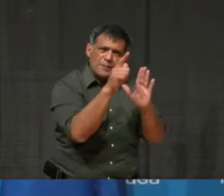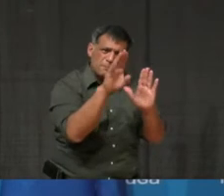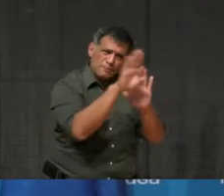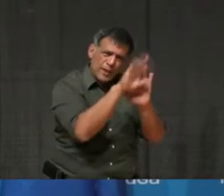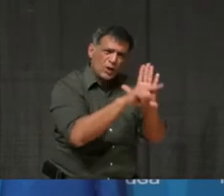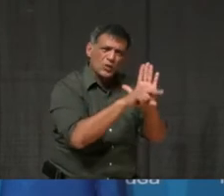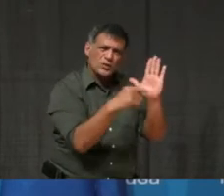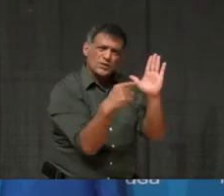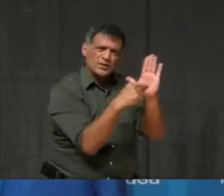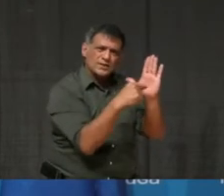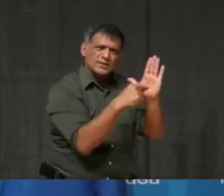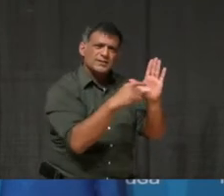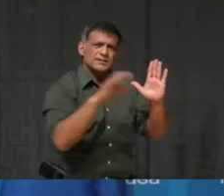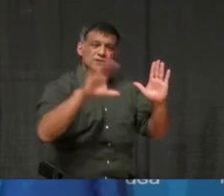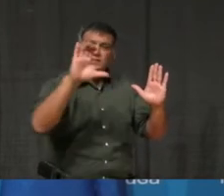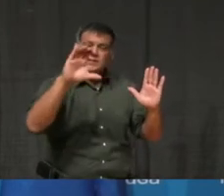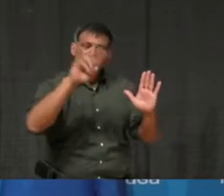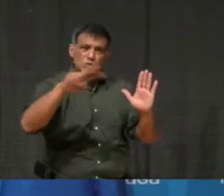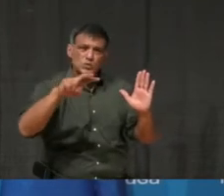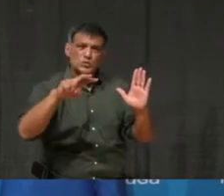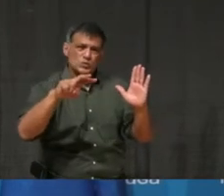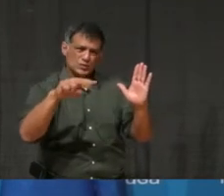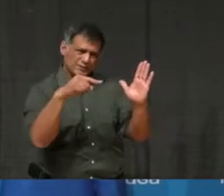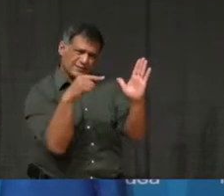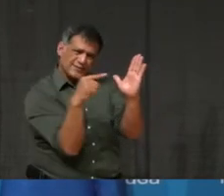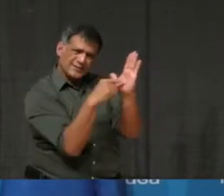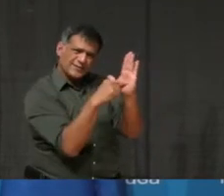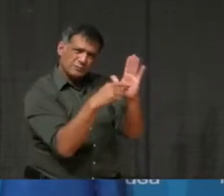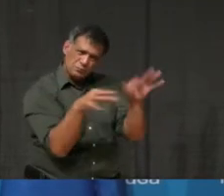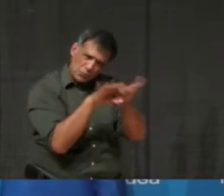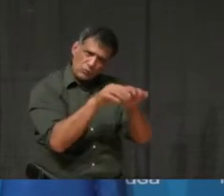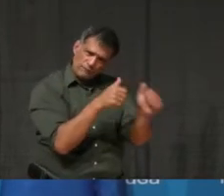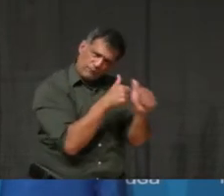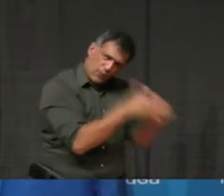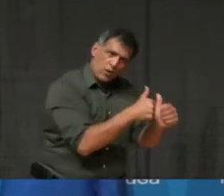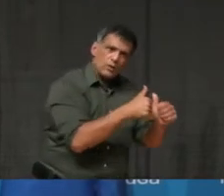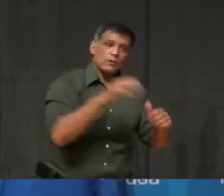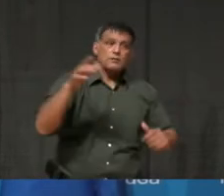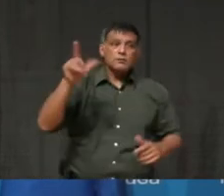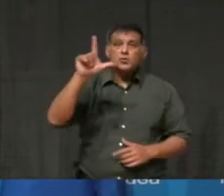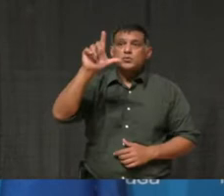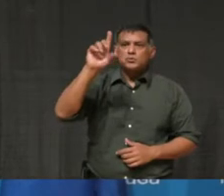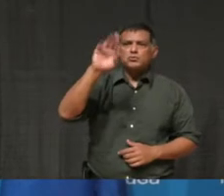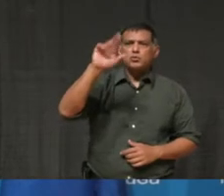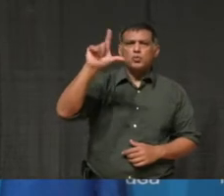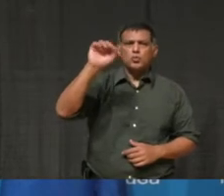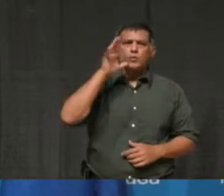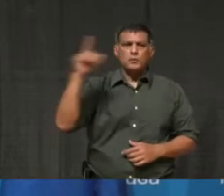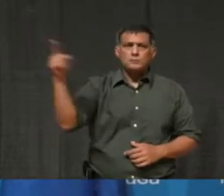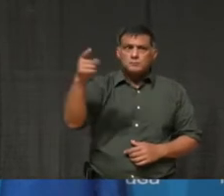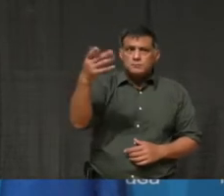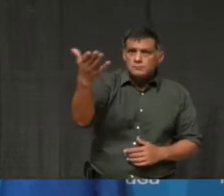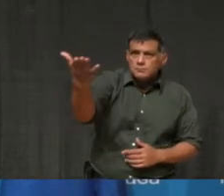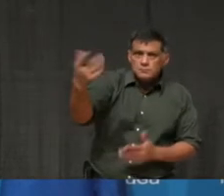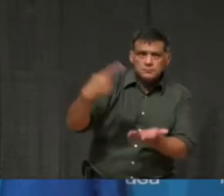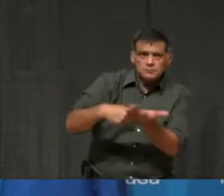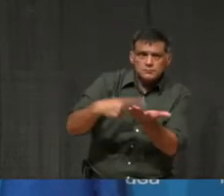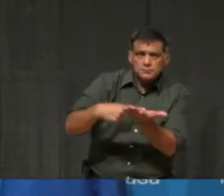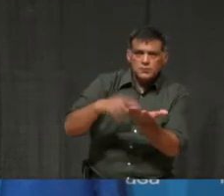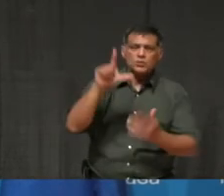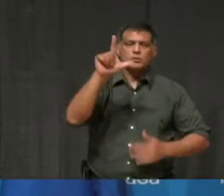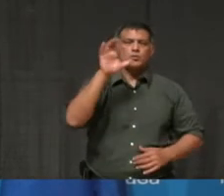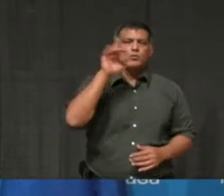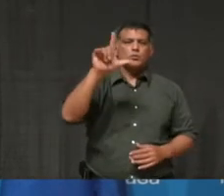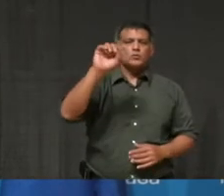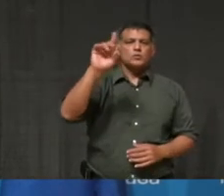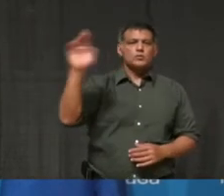Anyone. Doctor, I'm getting advice from Dr. Lowe. I'll ask him to come up and speak to this as well, but he tells me that the city can enforce